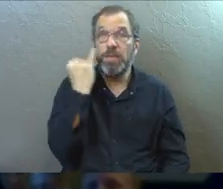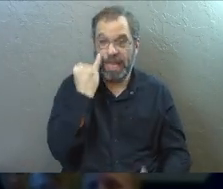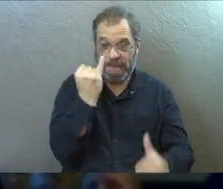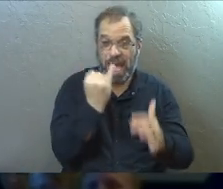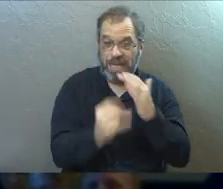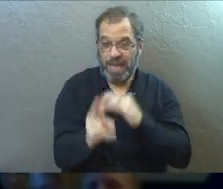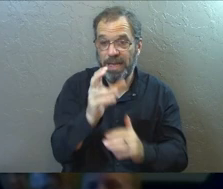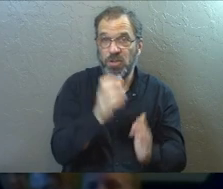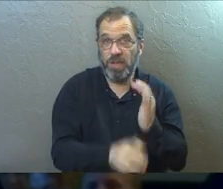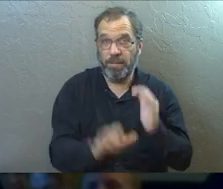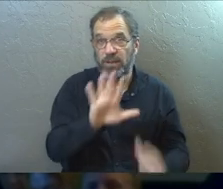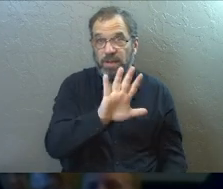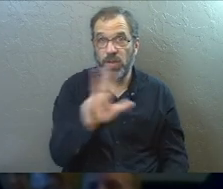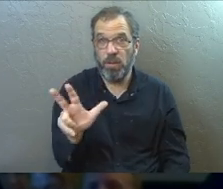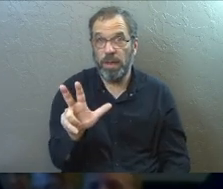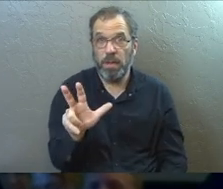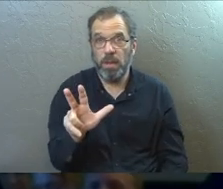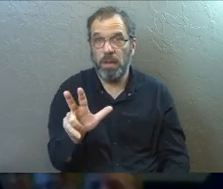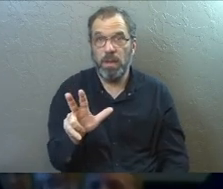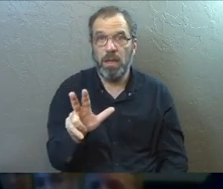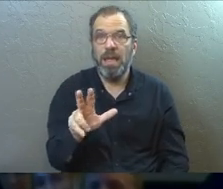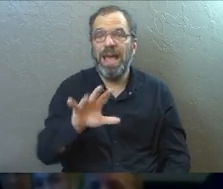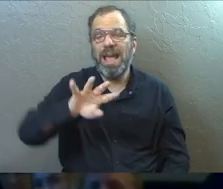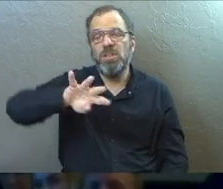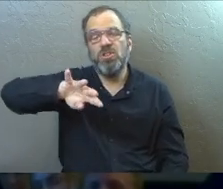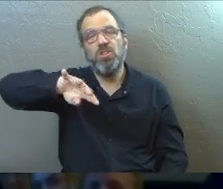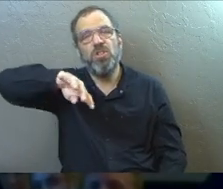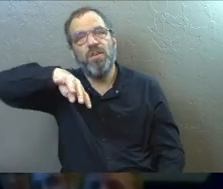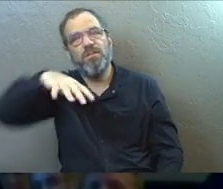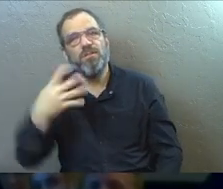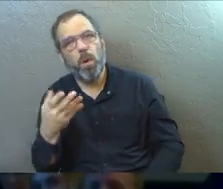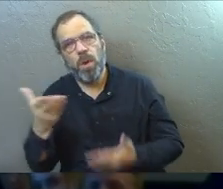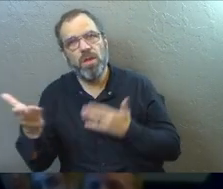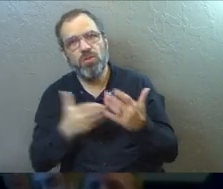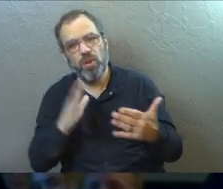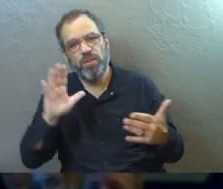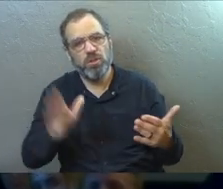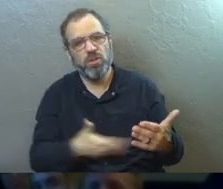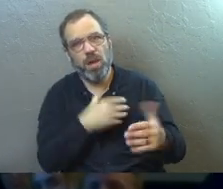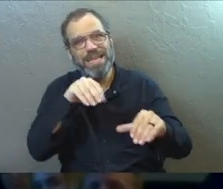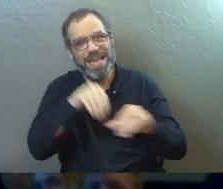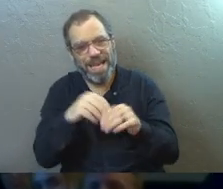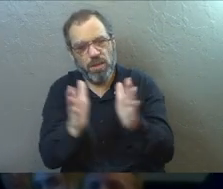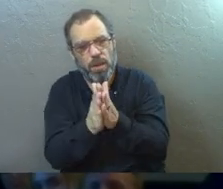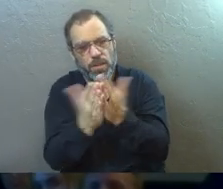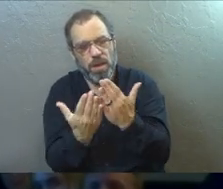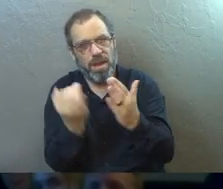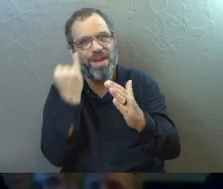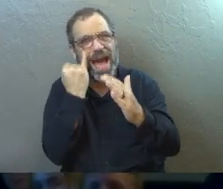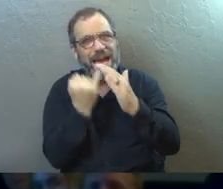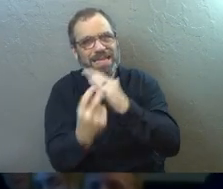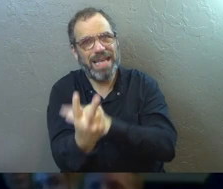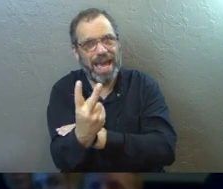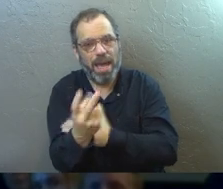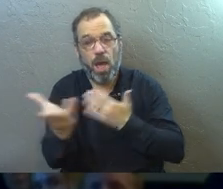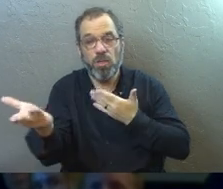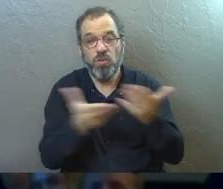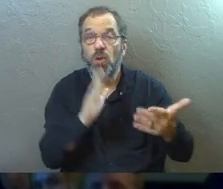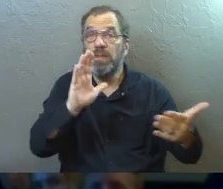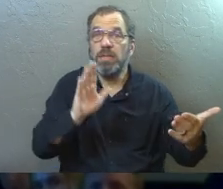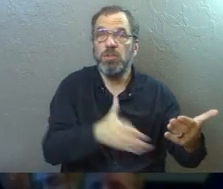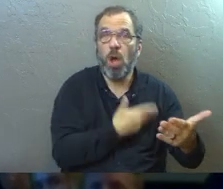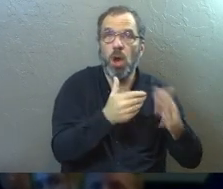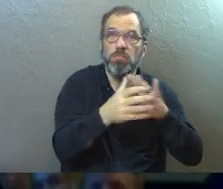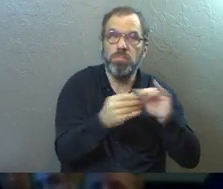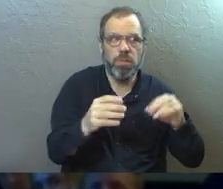Isaiah 53. Isaiah 53 is the fourth of the servant songs in the book of Isaiah. The servant songs